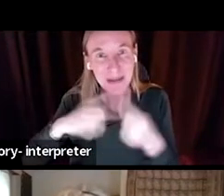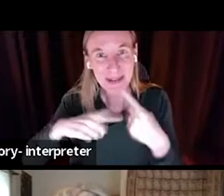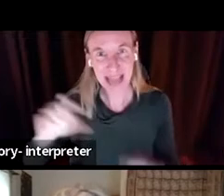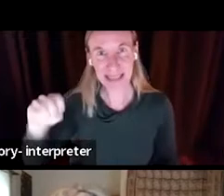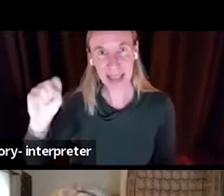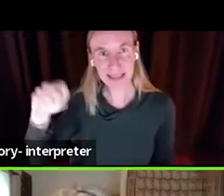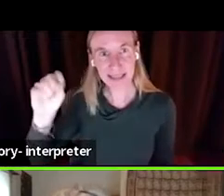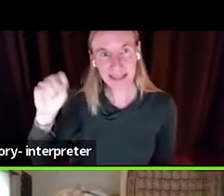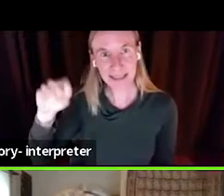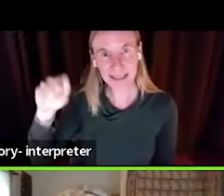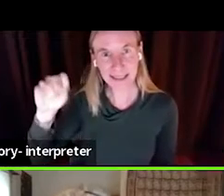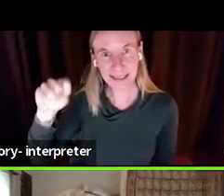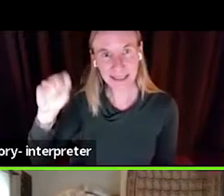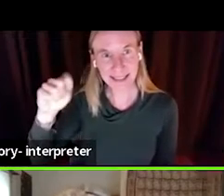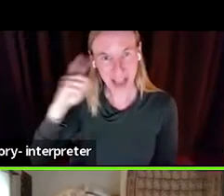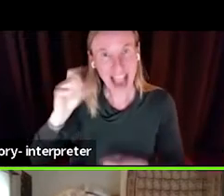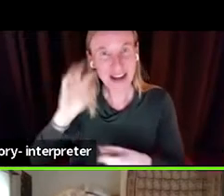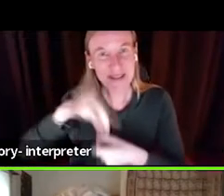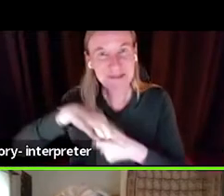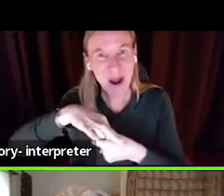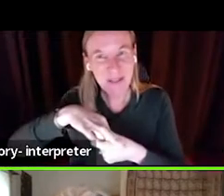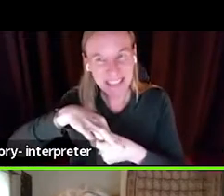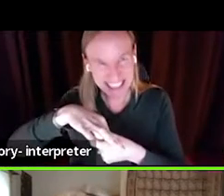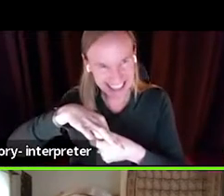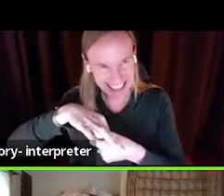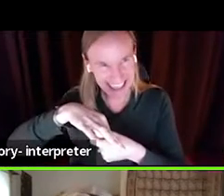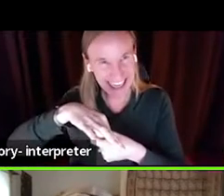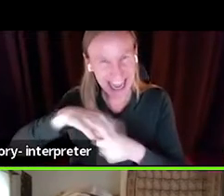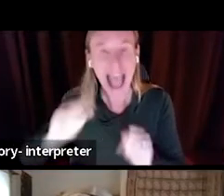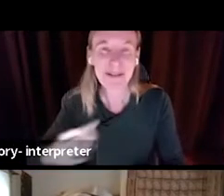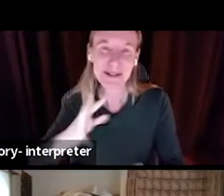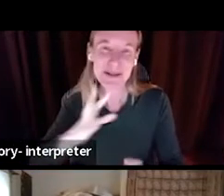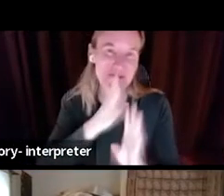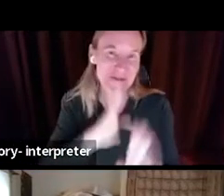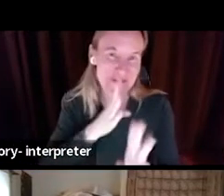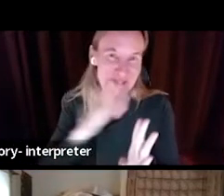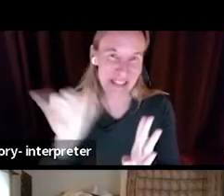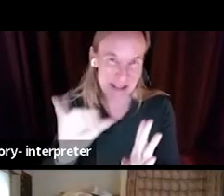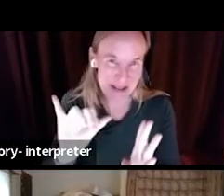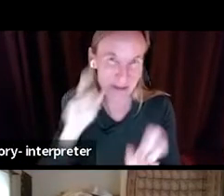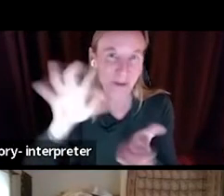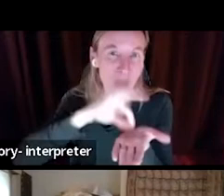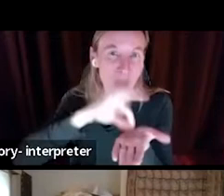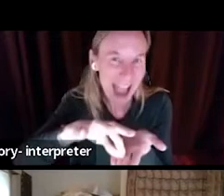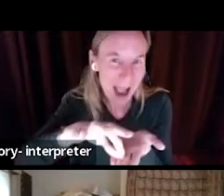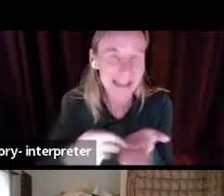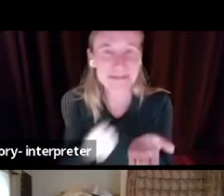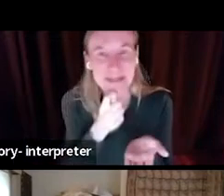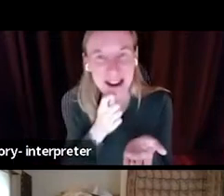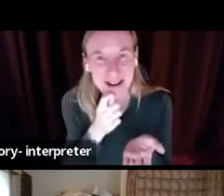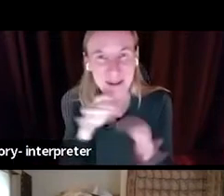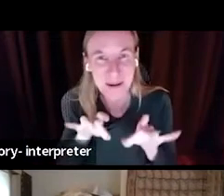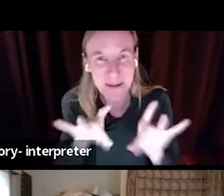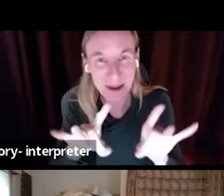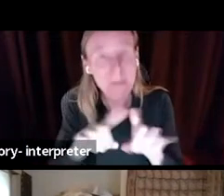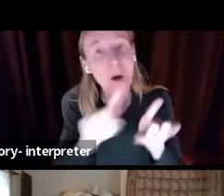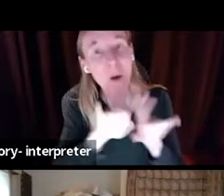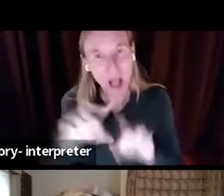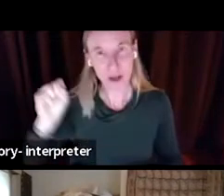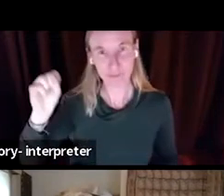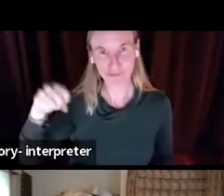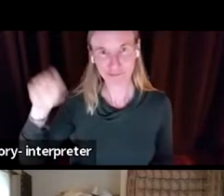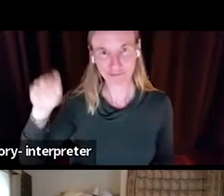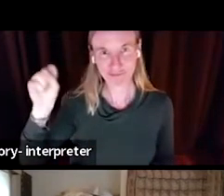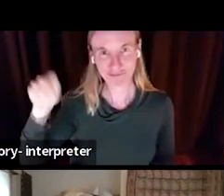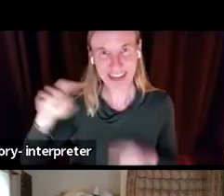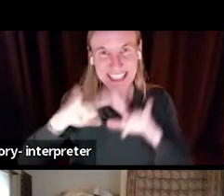yes. So I could vote. Of course, we have to say it orally in order for the microphones to pick it up, but we're also able to sign